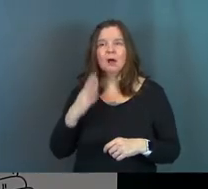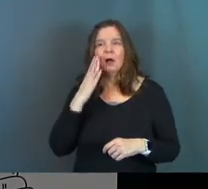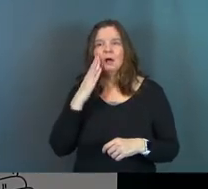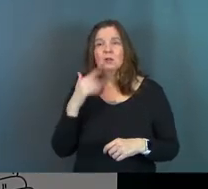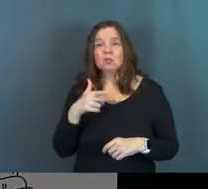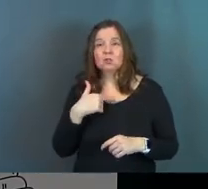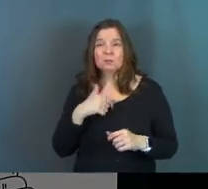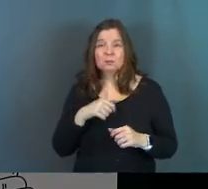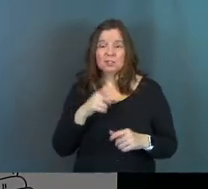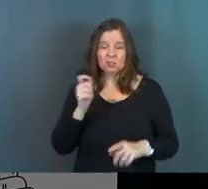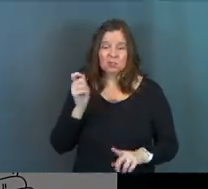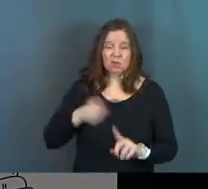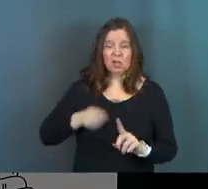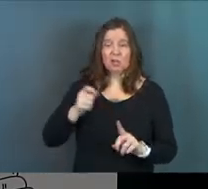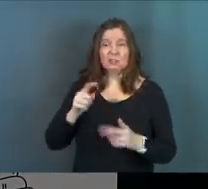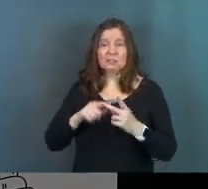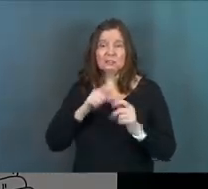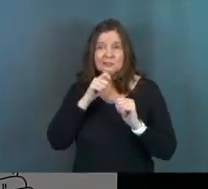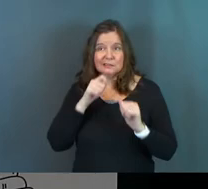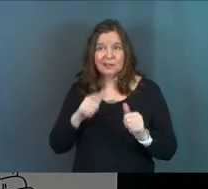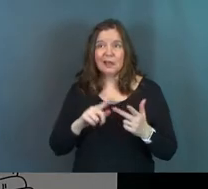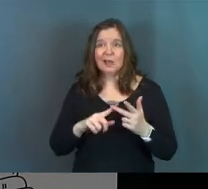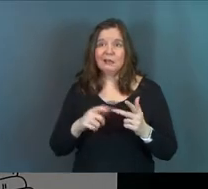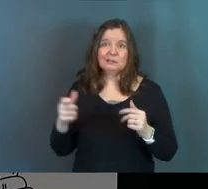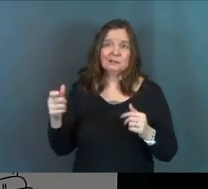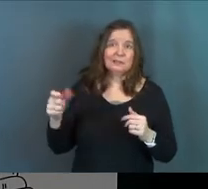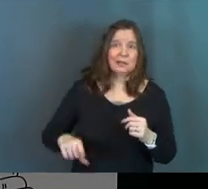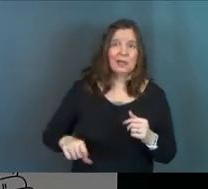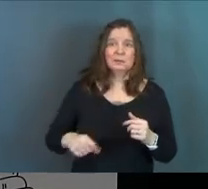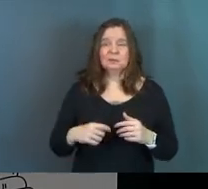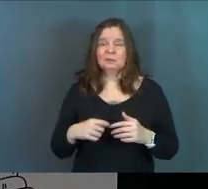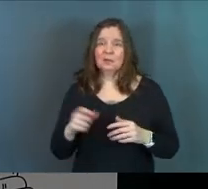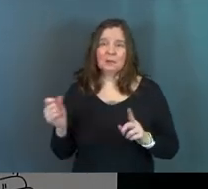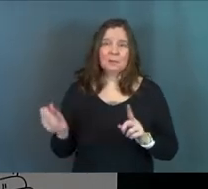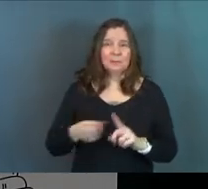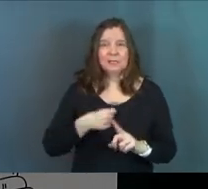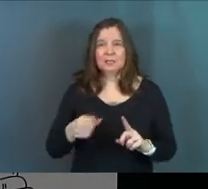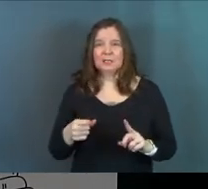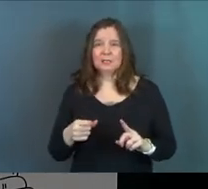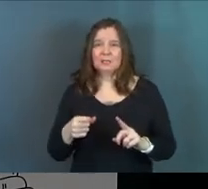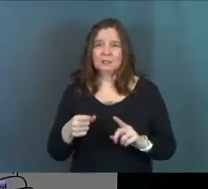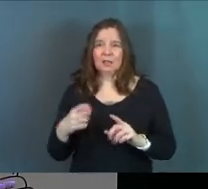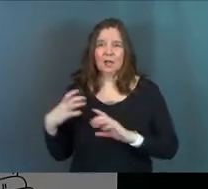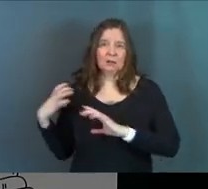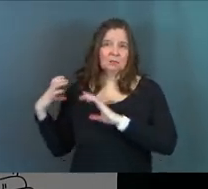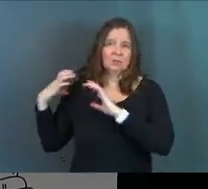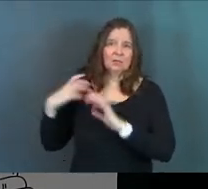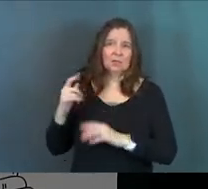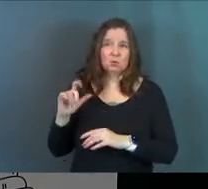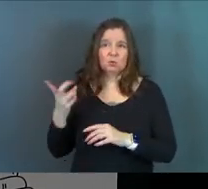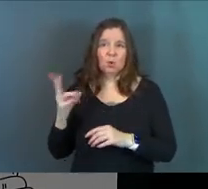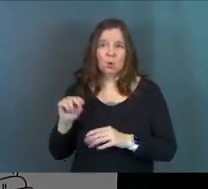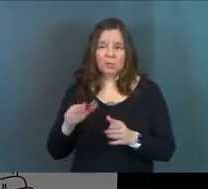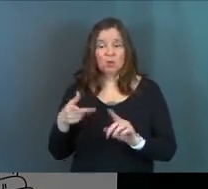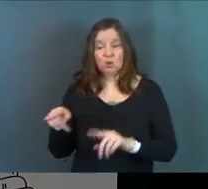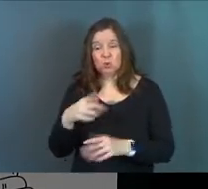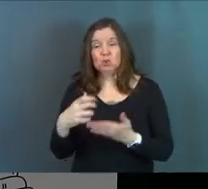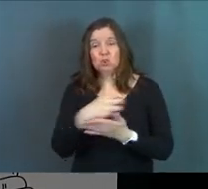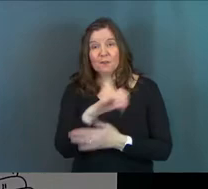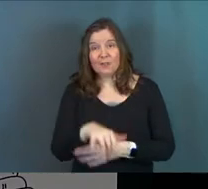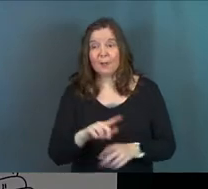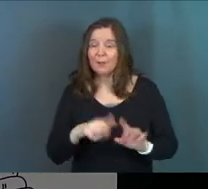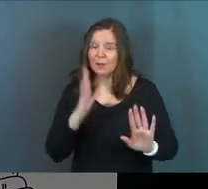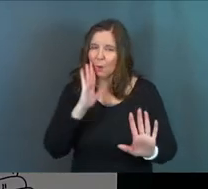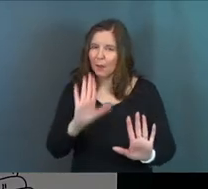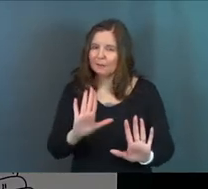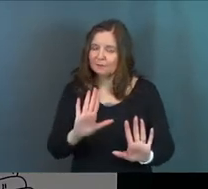what? You deserve to be judged, denied, condemned, beaten, and to carry the tool of your own death. That's what you deserve. But you know